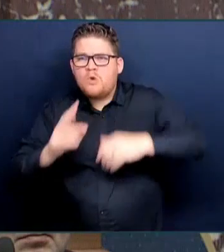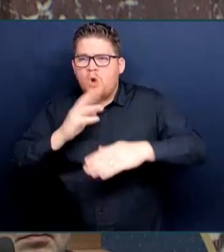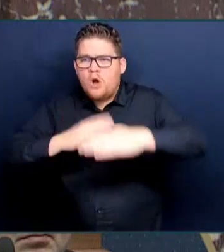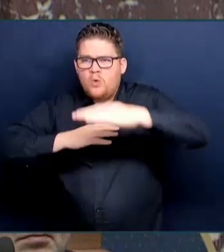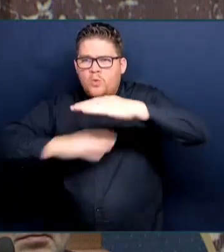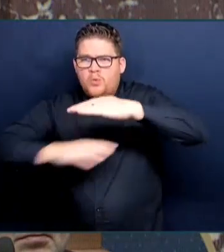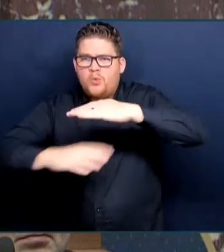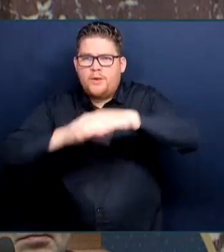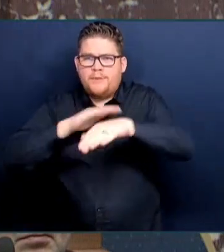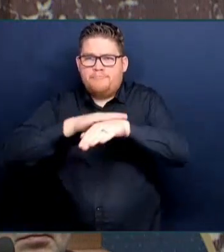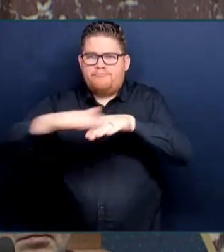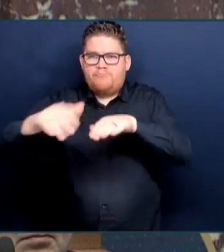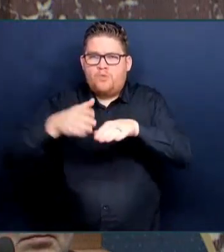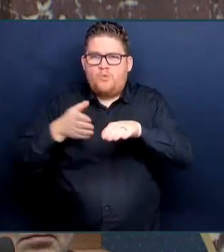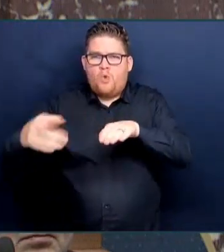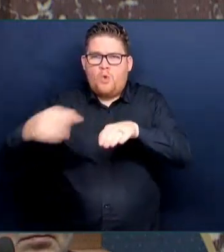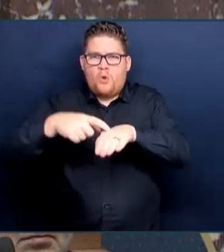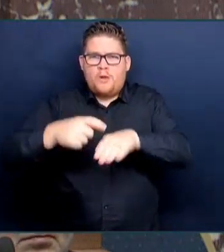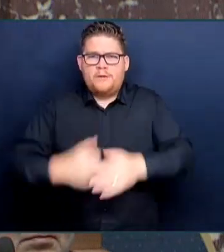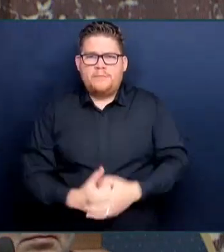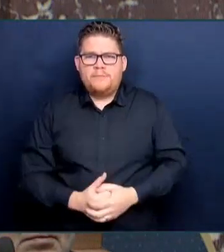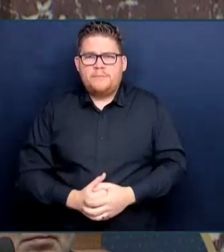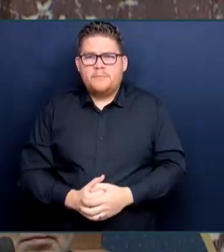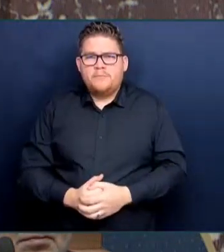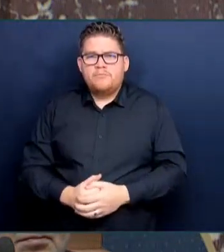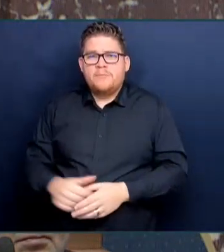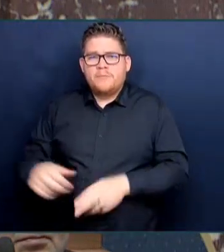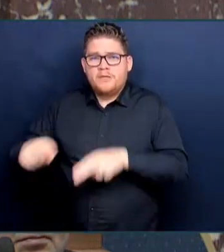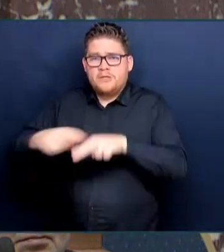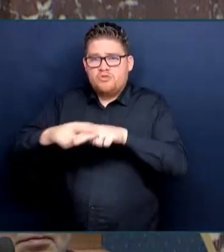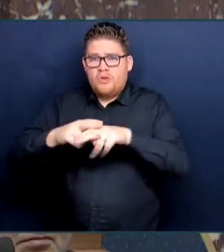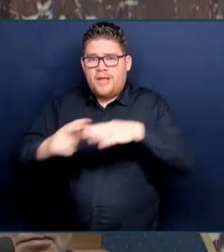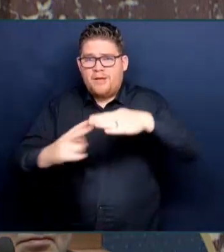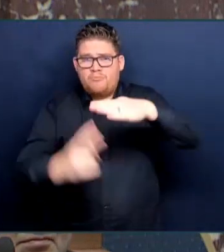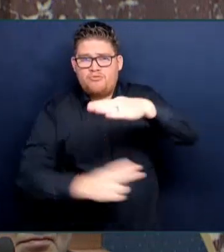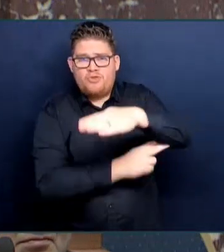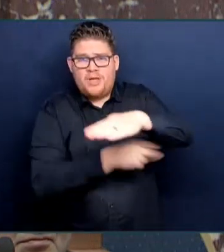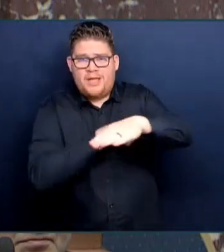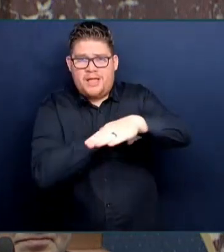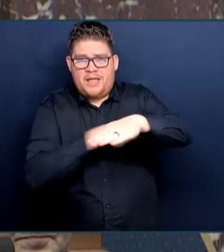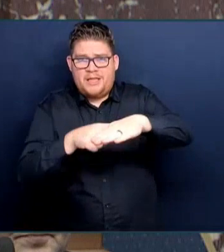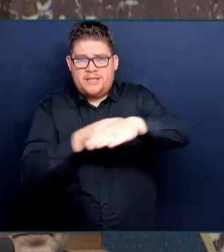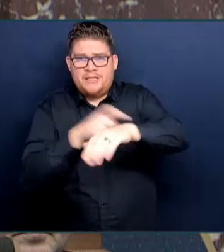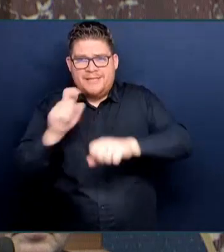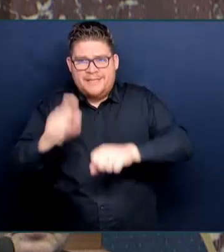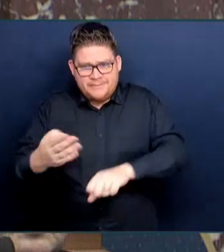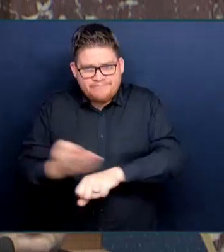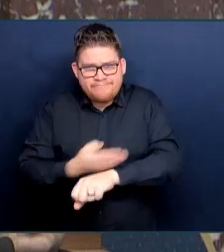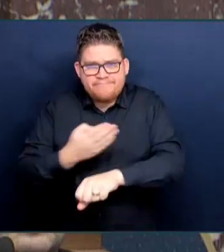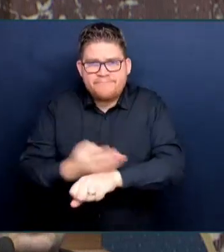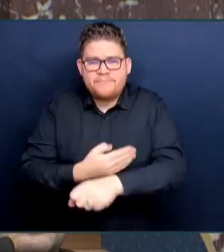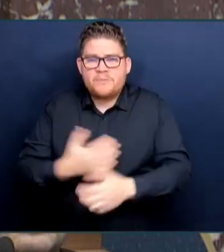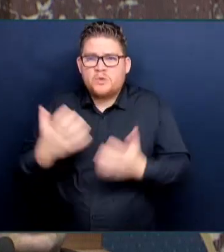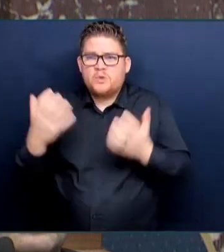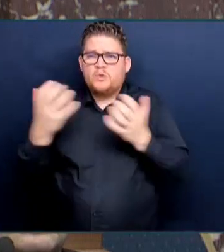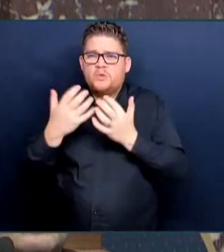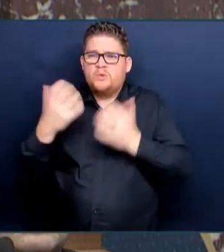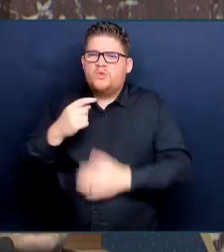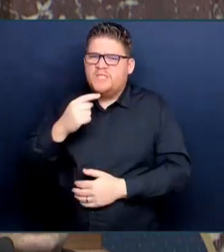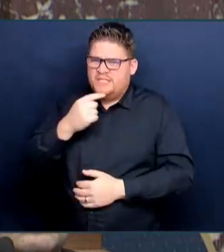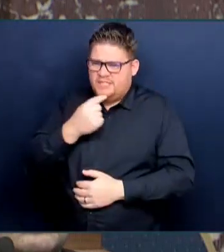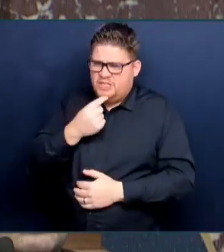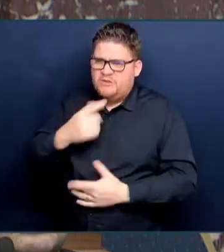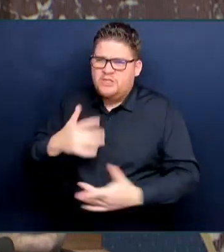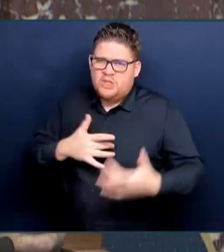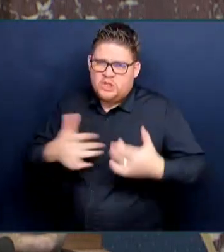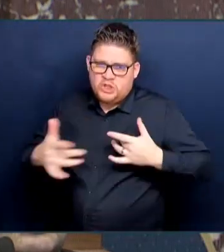and the lack of a concrete plan is equally alarming. Record levels of snow